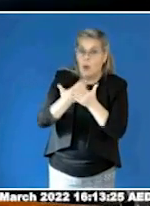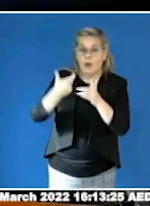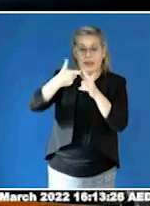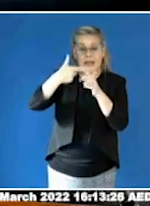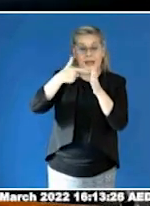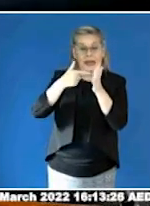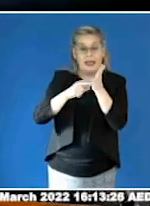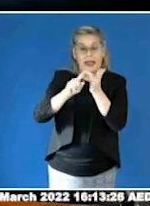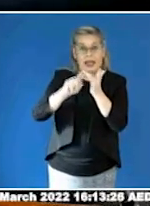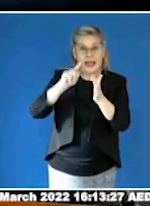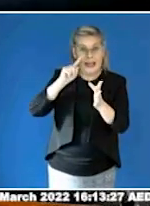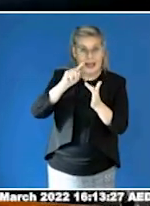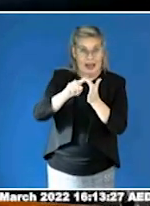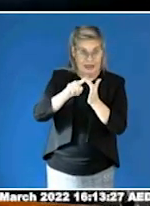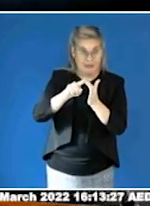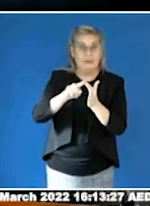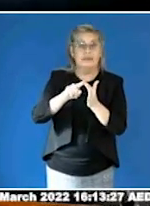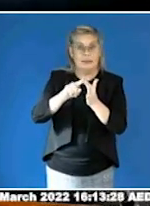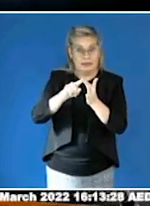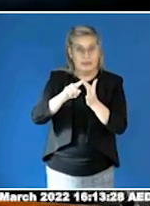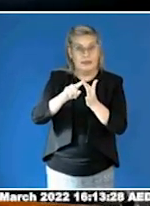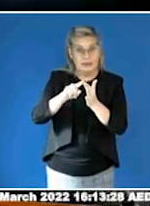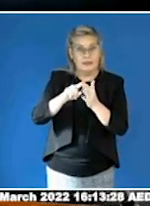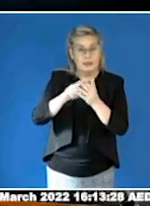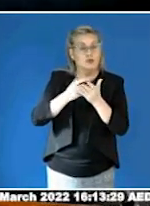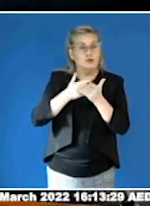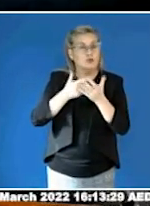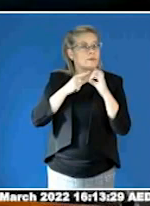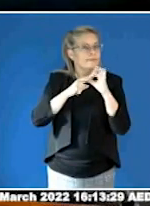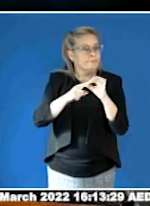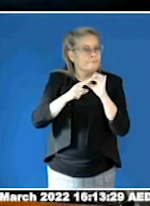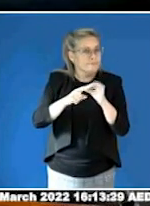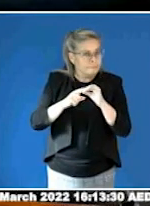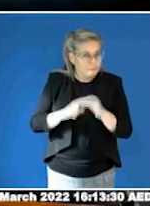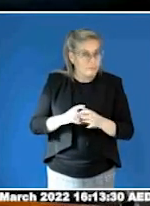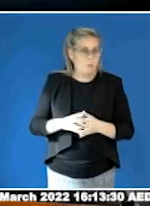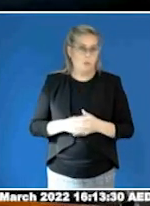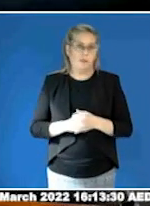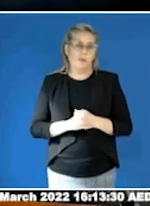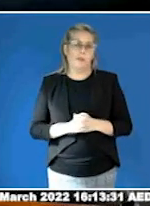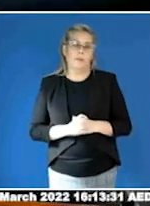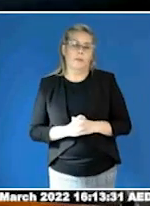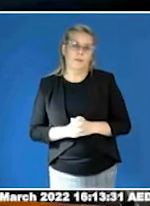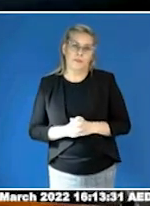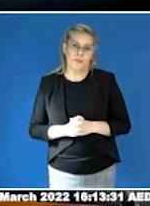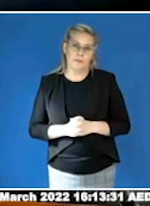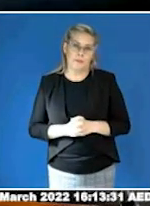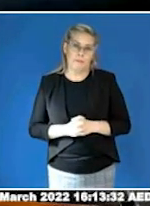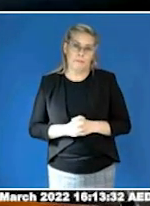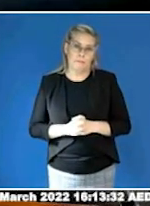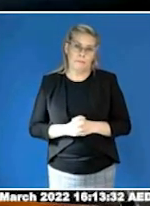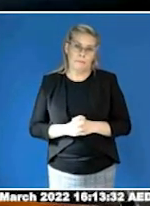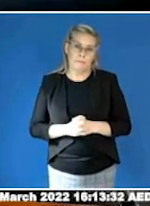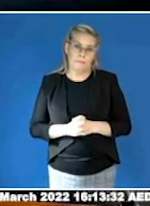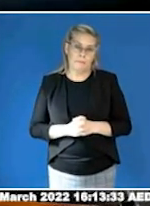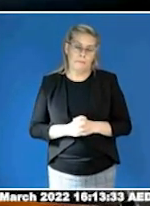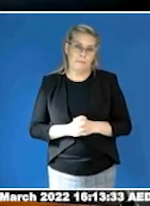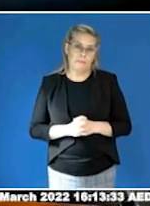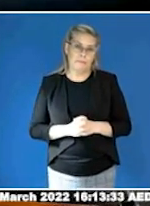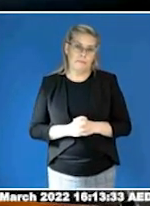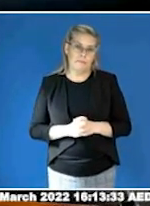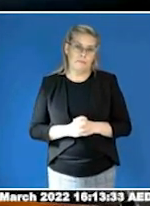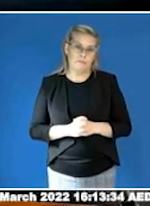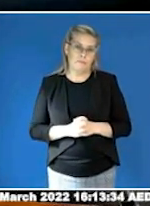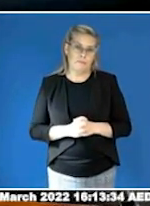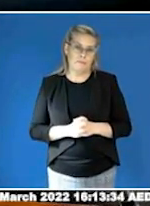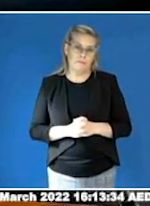and Nikita shortly. So Katie, as you know, we've seen the results of